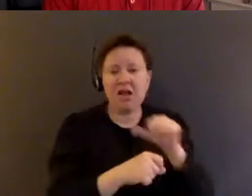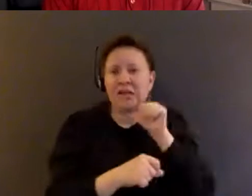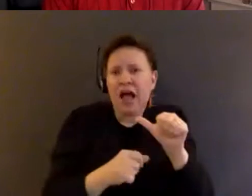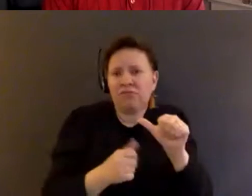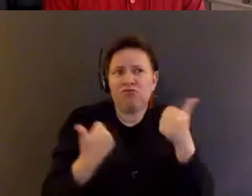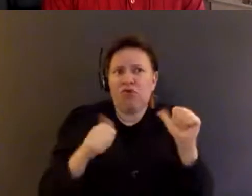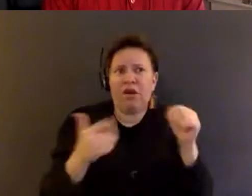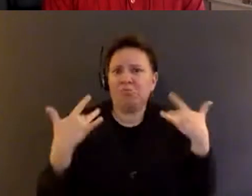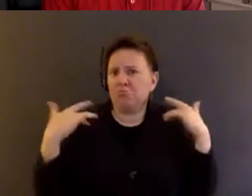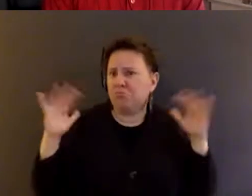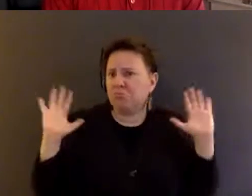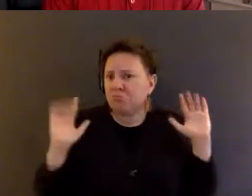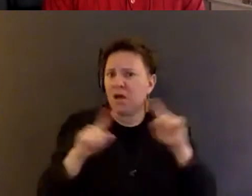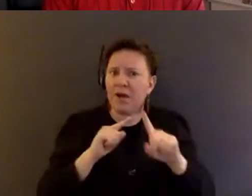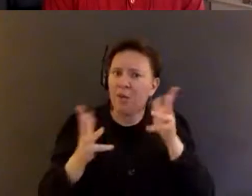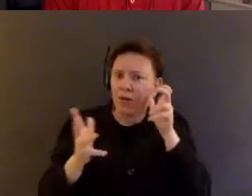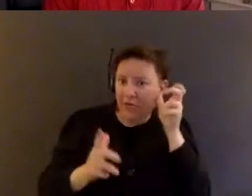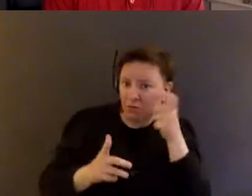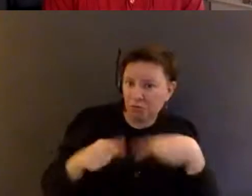want to hear what you think.